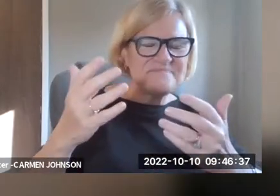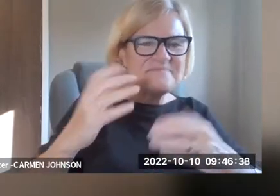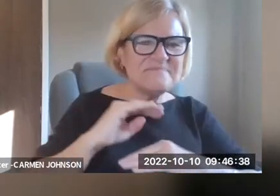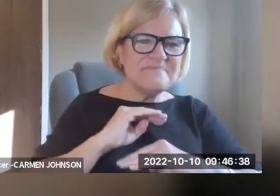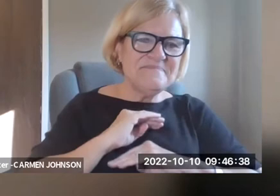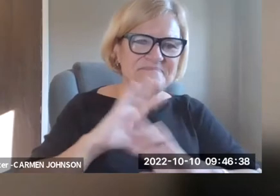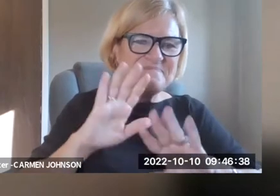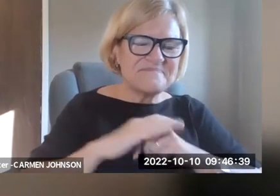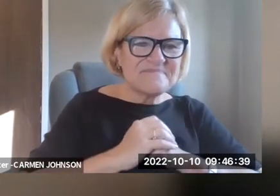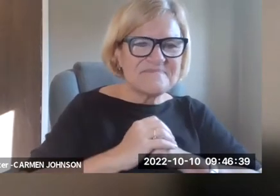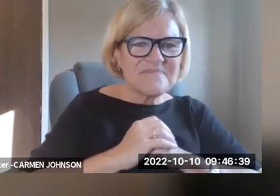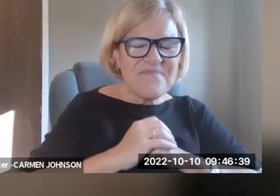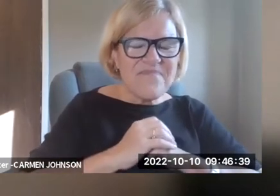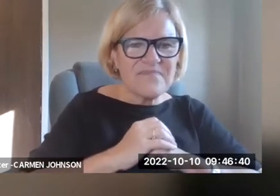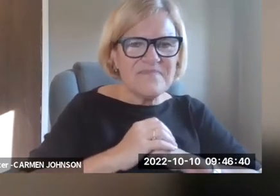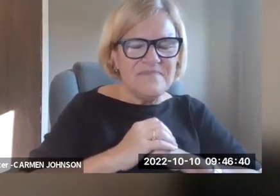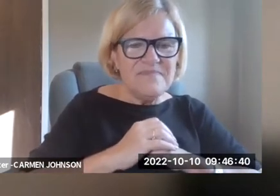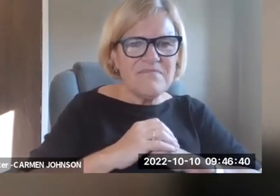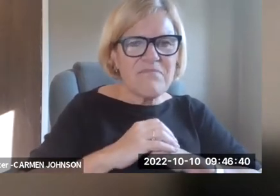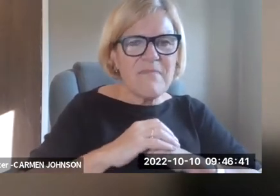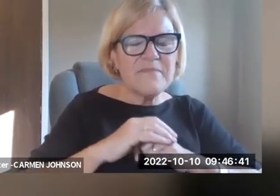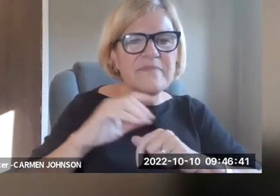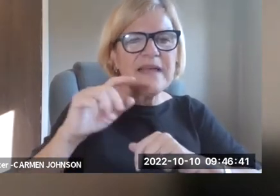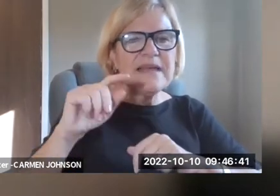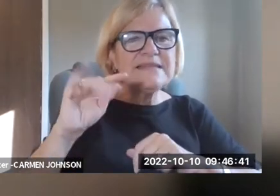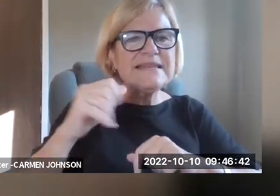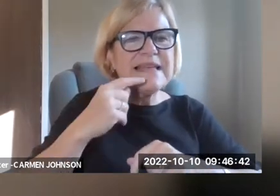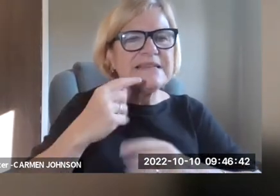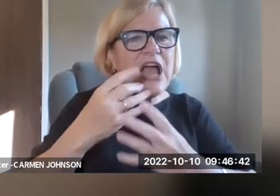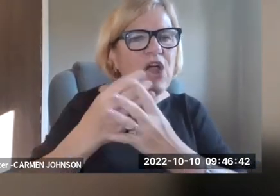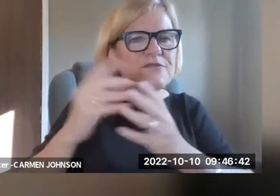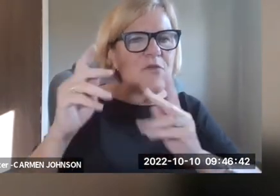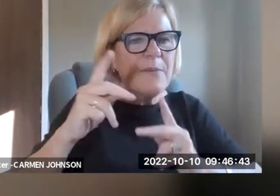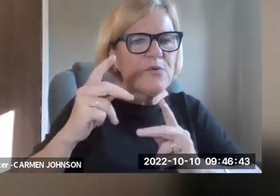it. Nobody. Okay. So we'll just make do.